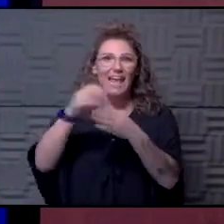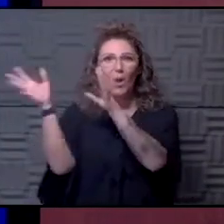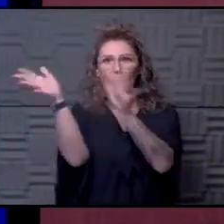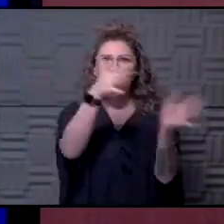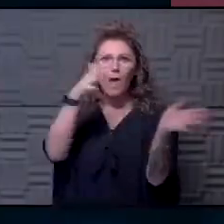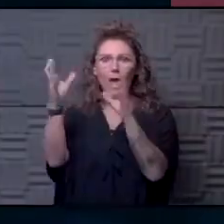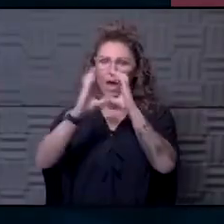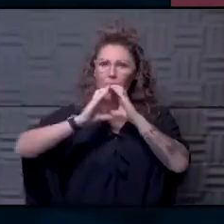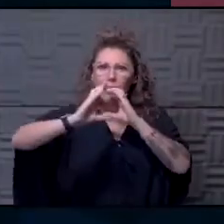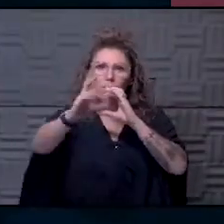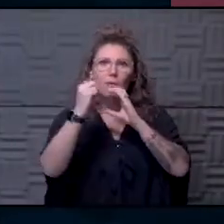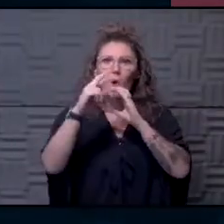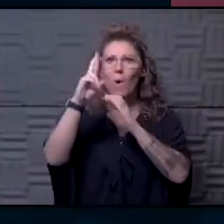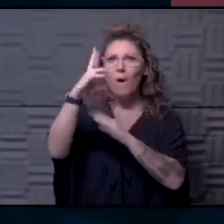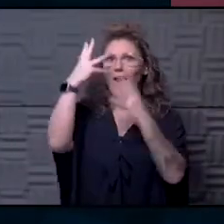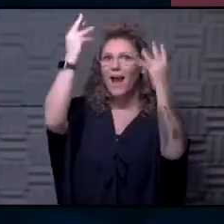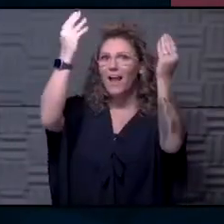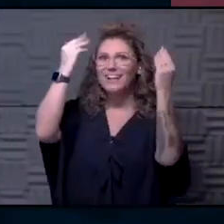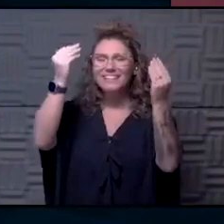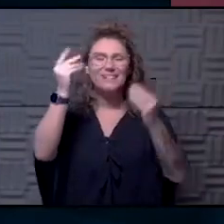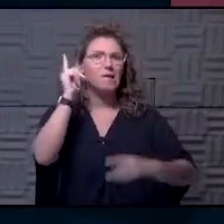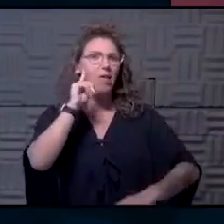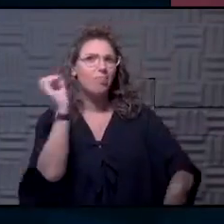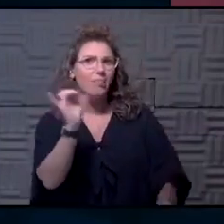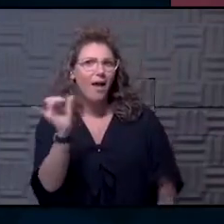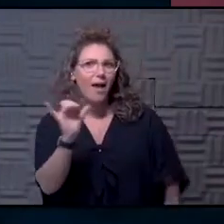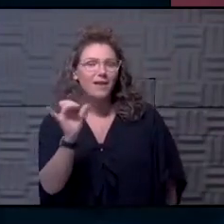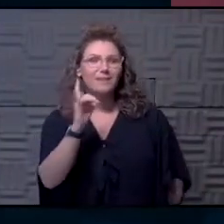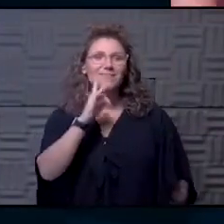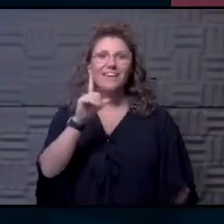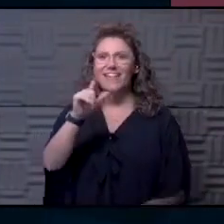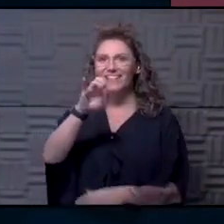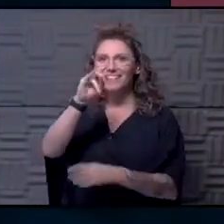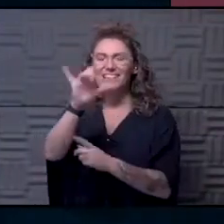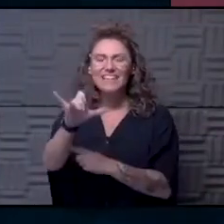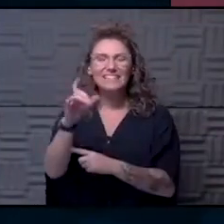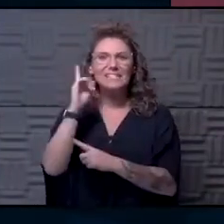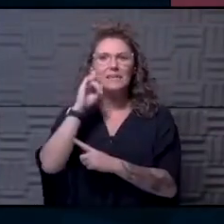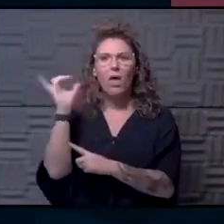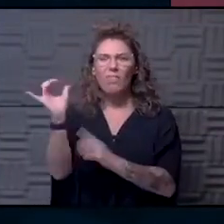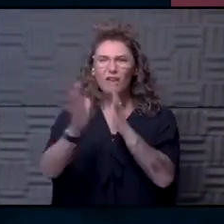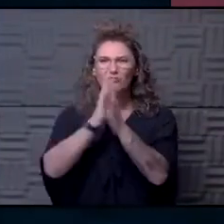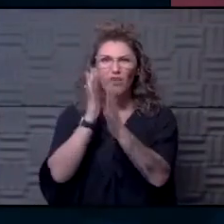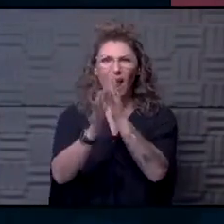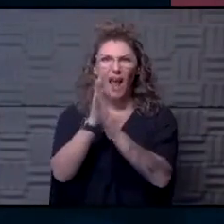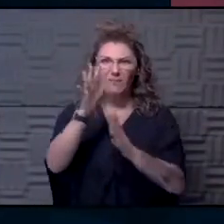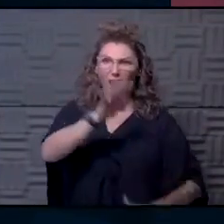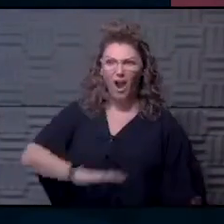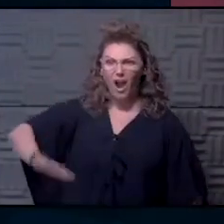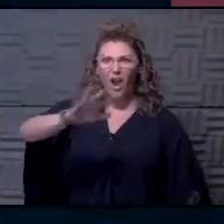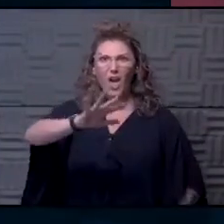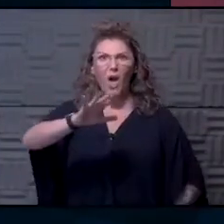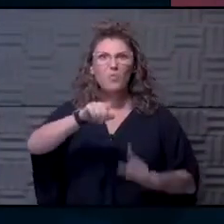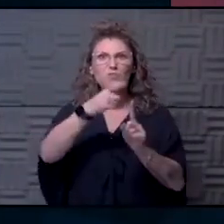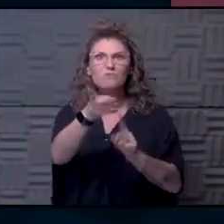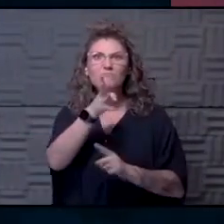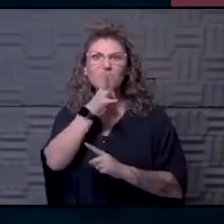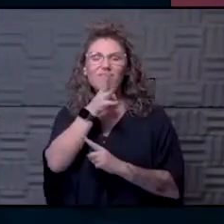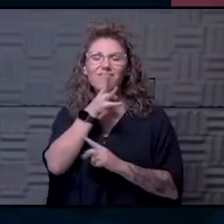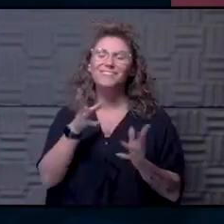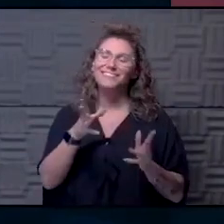or outside. I know it sounded like, yeah, Leslie, it sounded like there was a roar of traffic going on around you. I wasn't sure what that was,